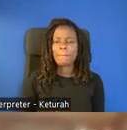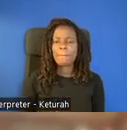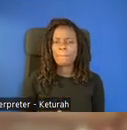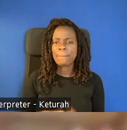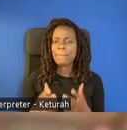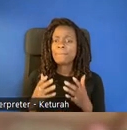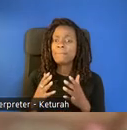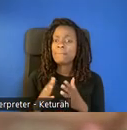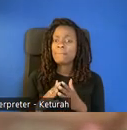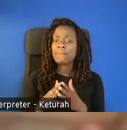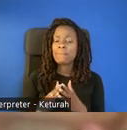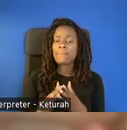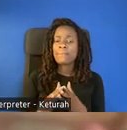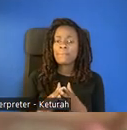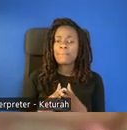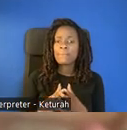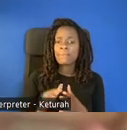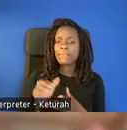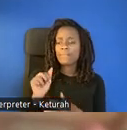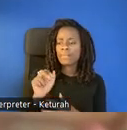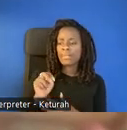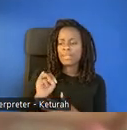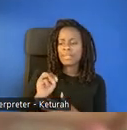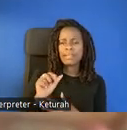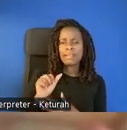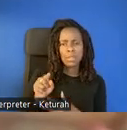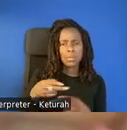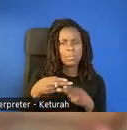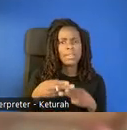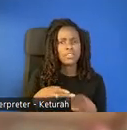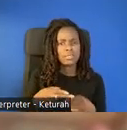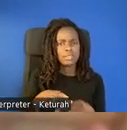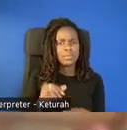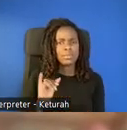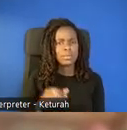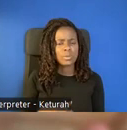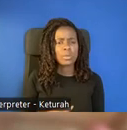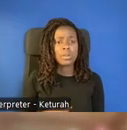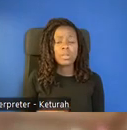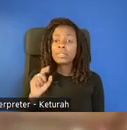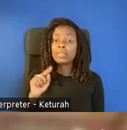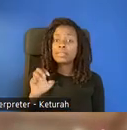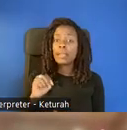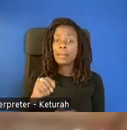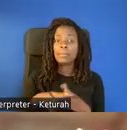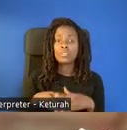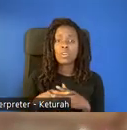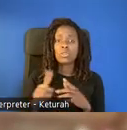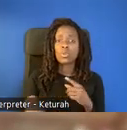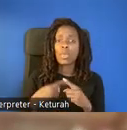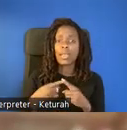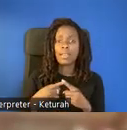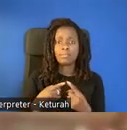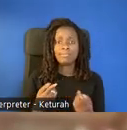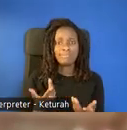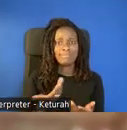share that we know, and I know Anita, you said this in the opening, that STEM starts in infancy. This is also how children engage